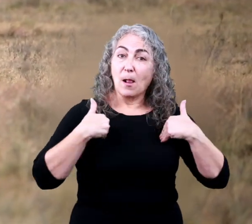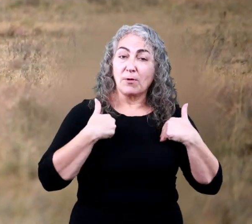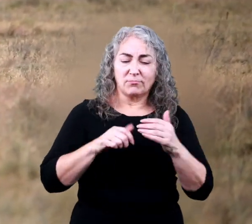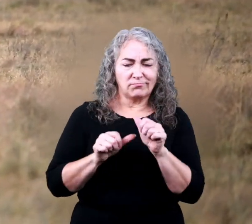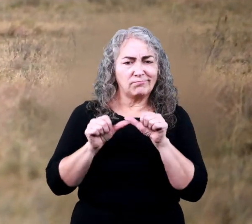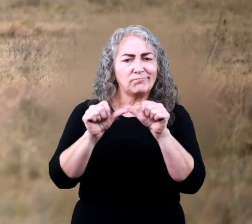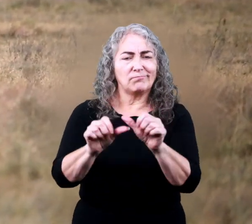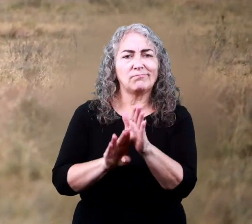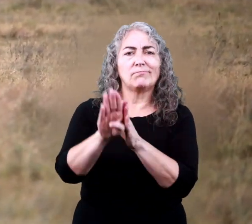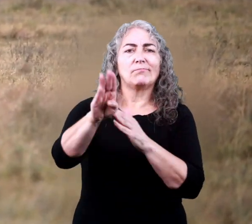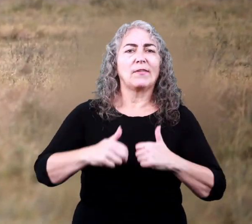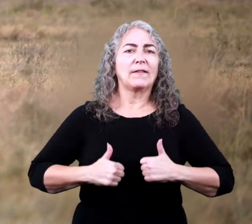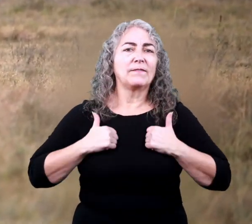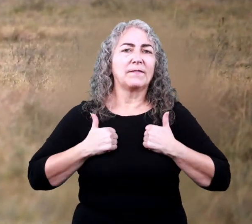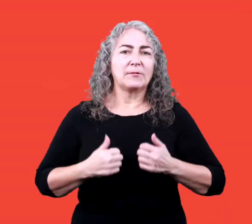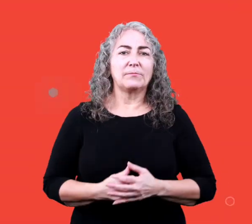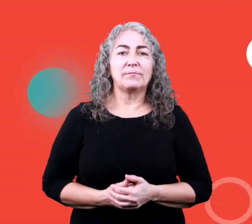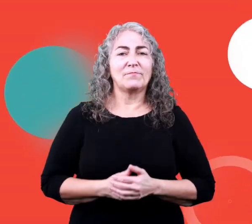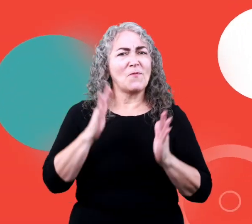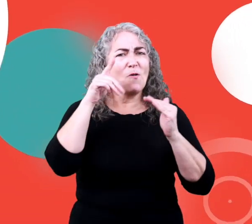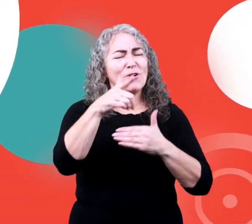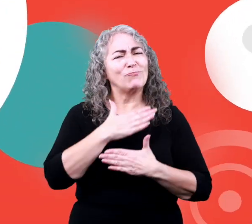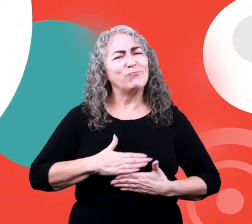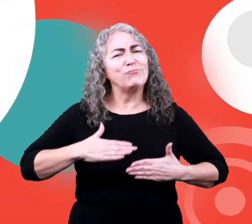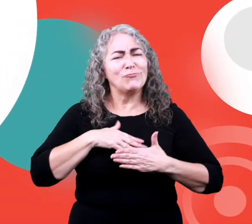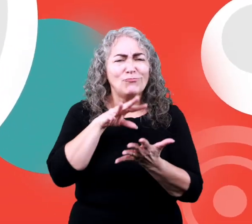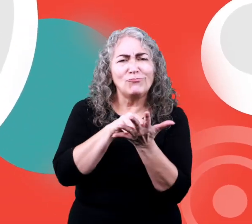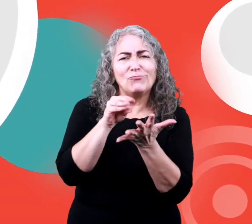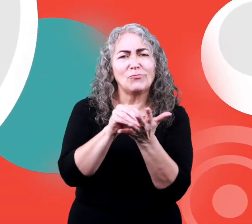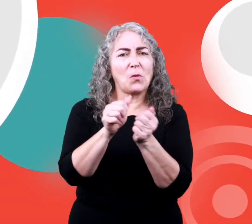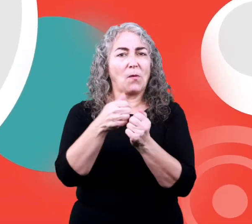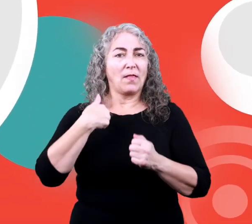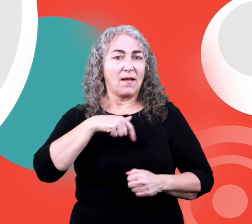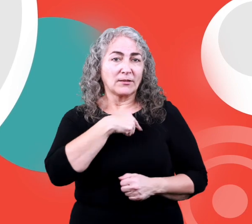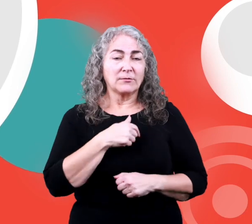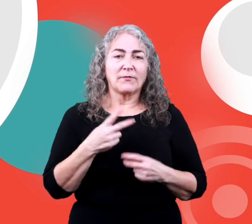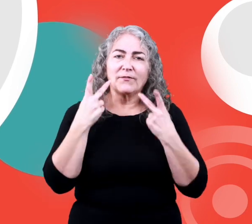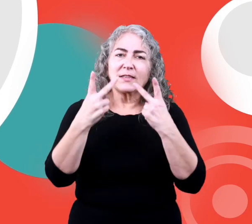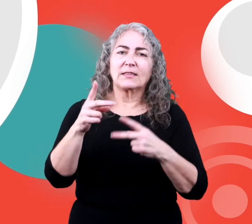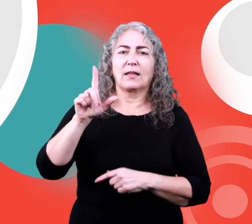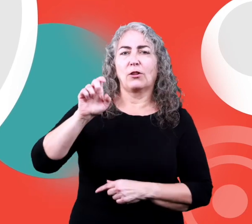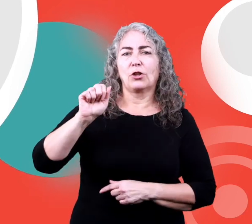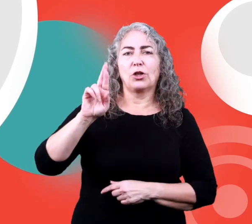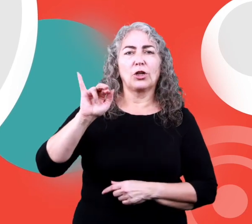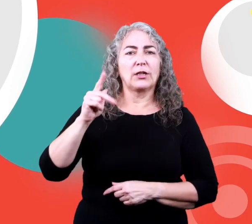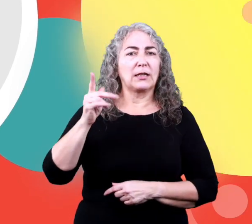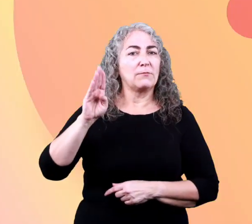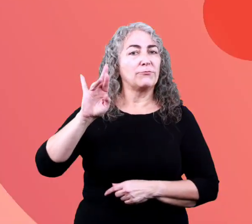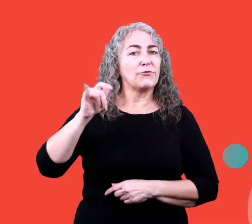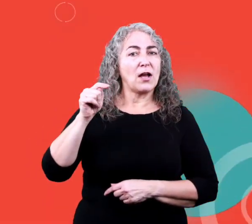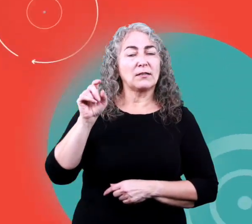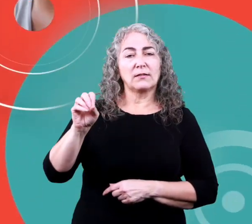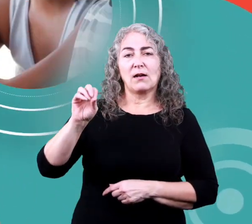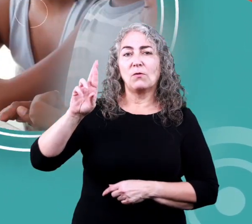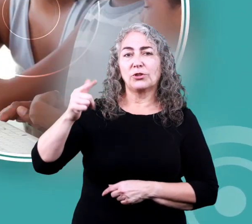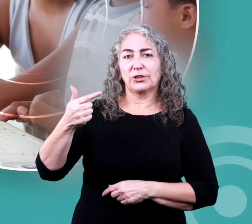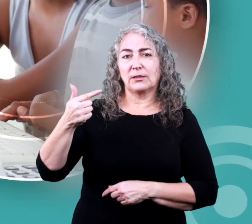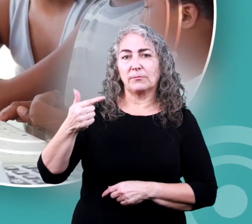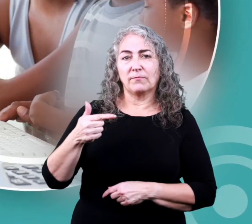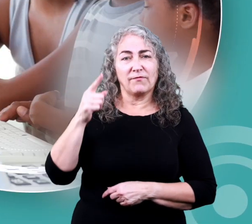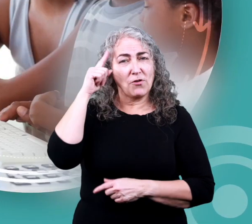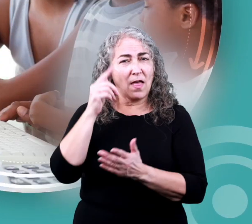living on it to thrive hope you had fun learning with us visit us at learnbright.org